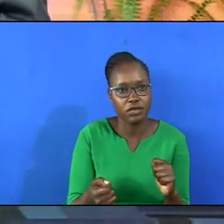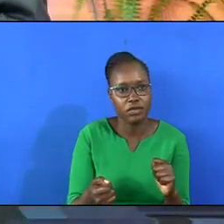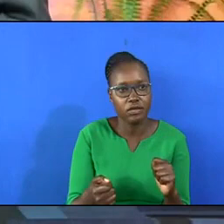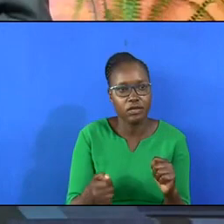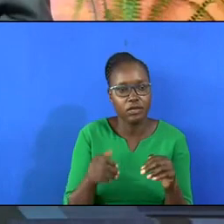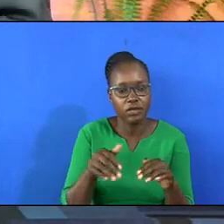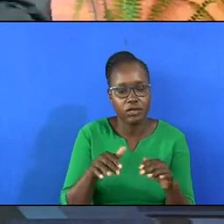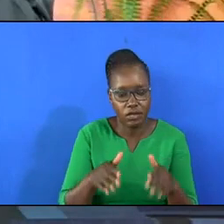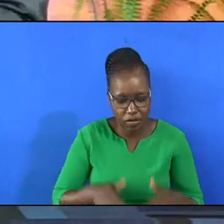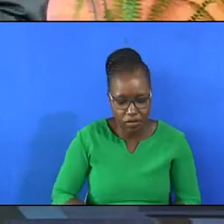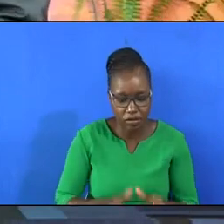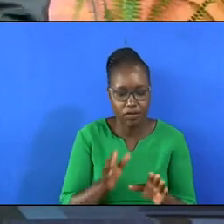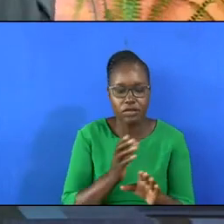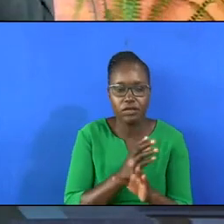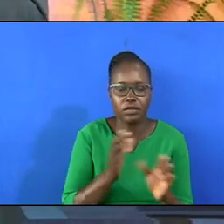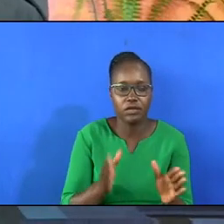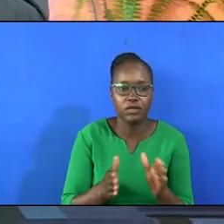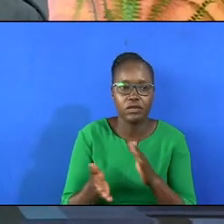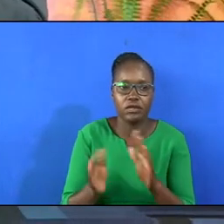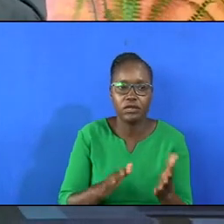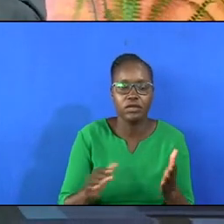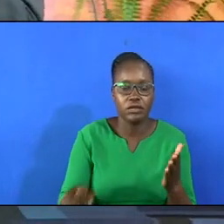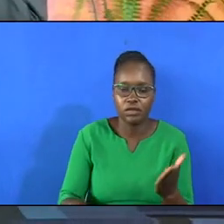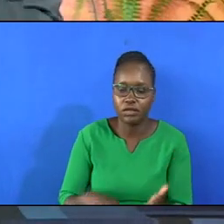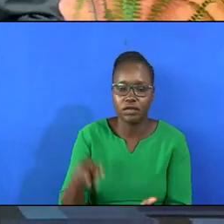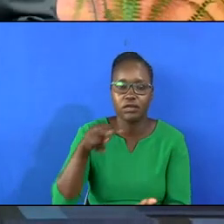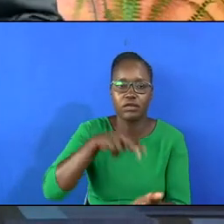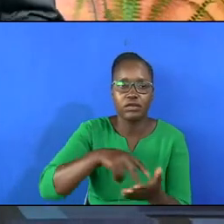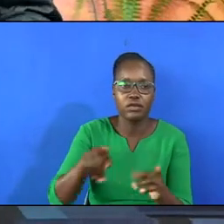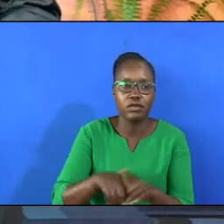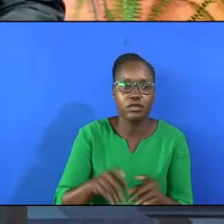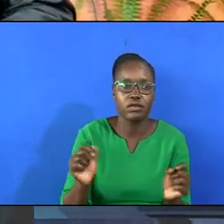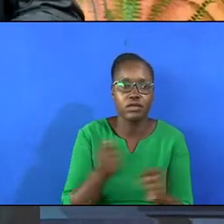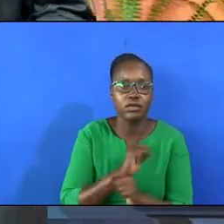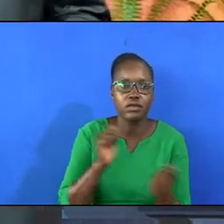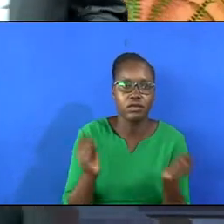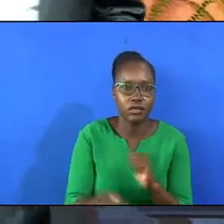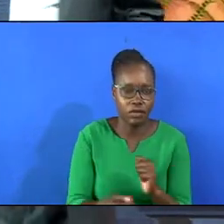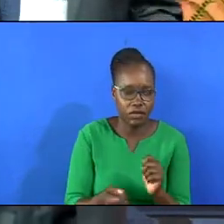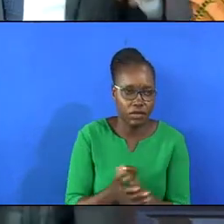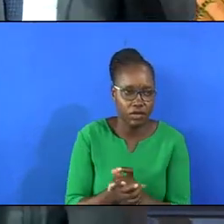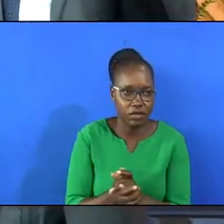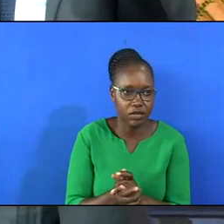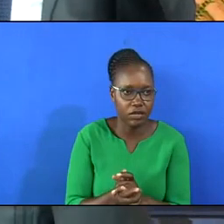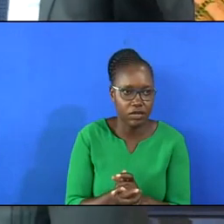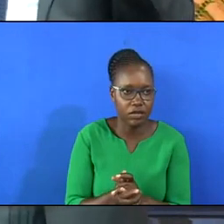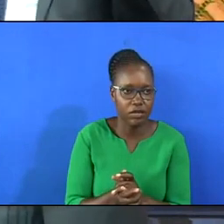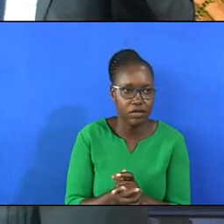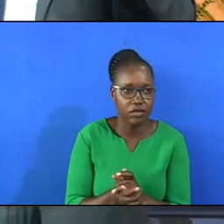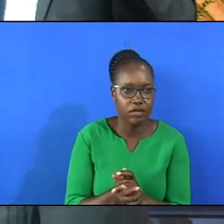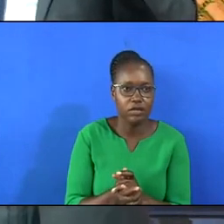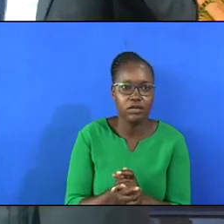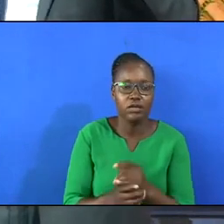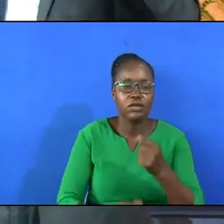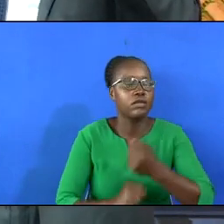The birth of Christ, his death, and his resurrection, you cannot revise it. They are the pillars